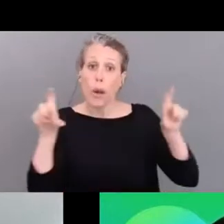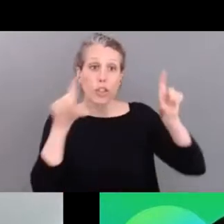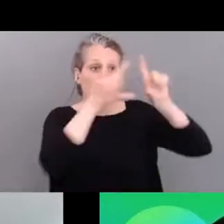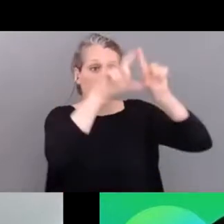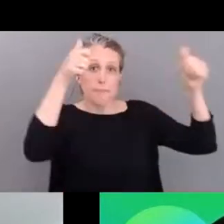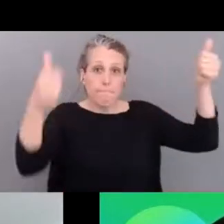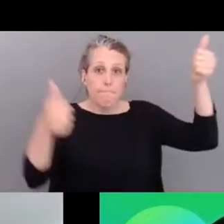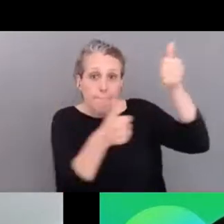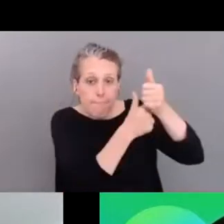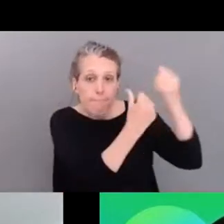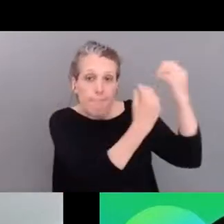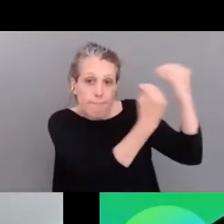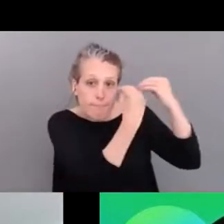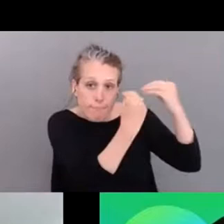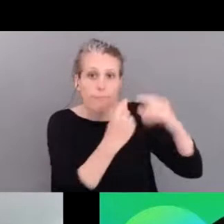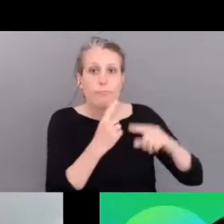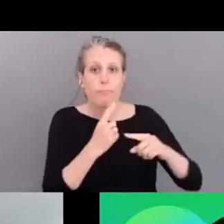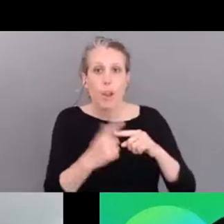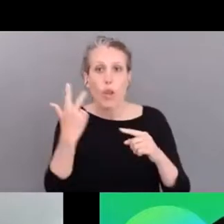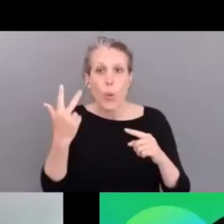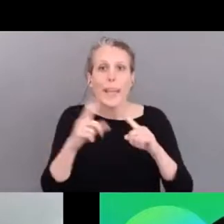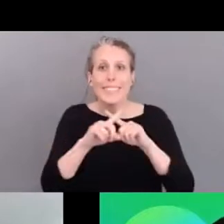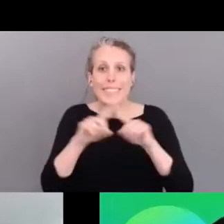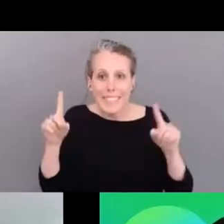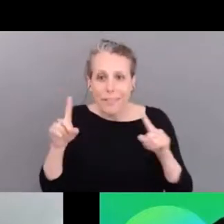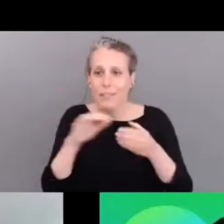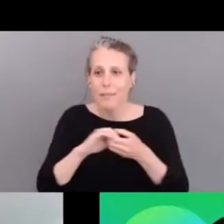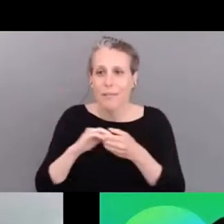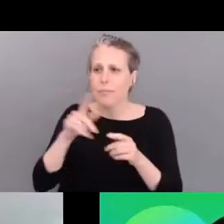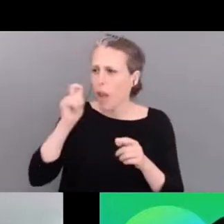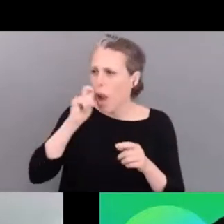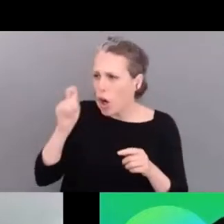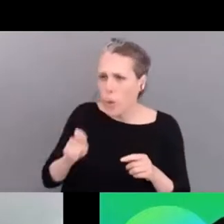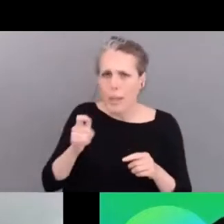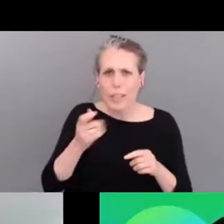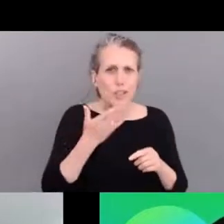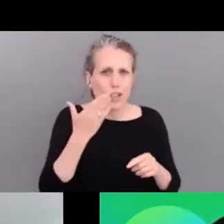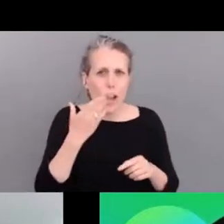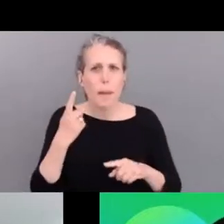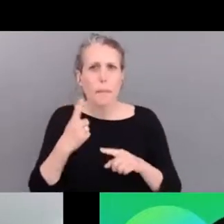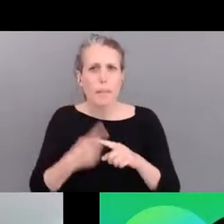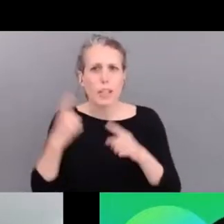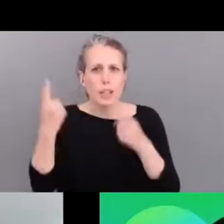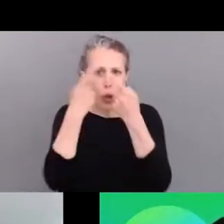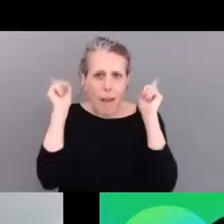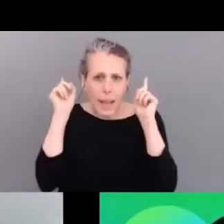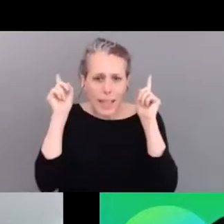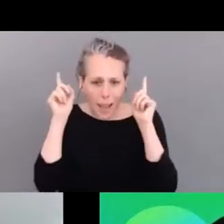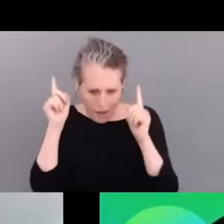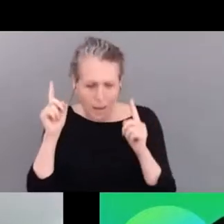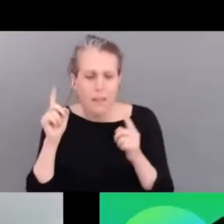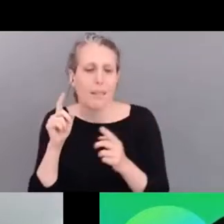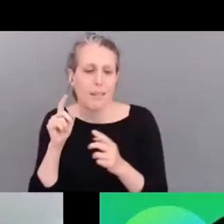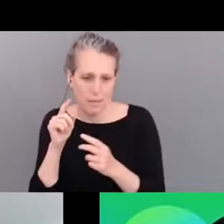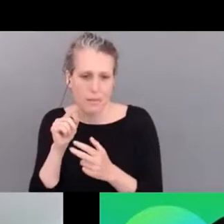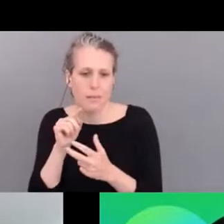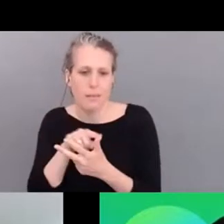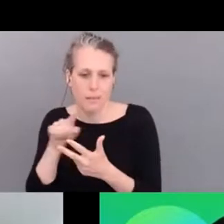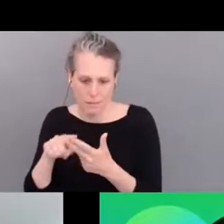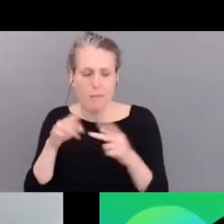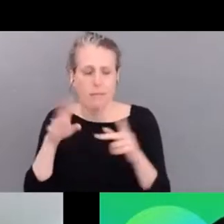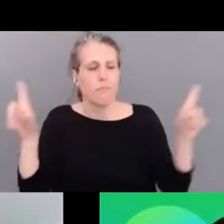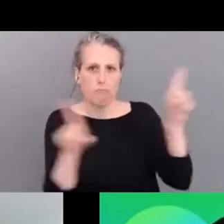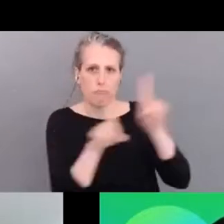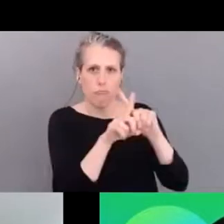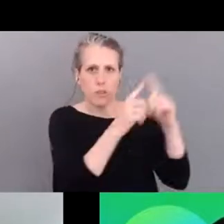european national olympic committees from the czech republic hungary and slovakia that are uh mentored that